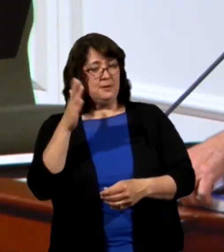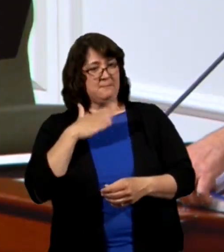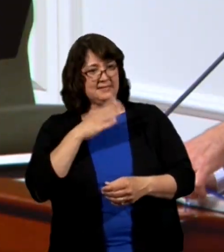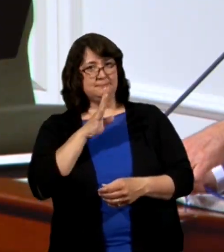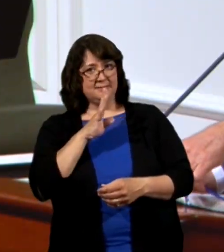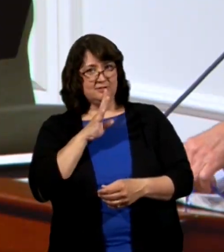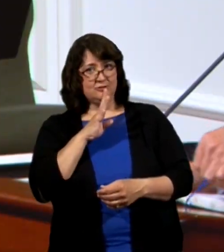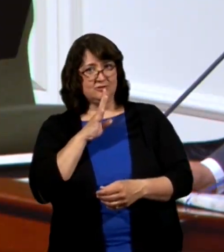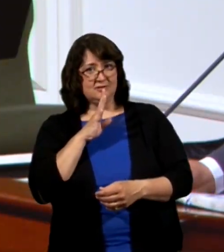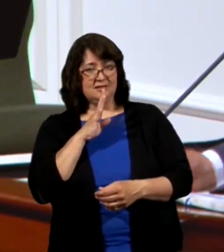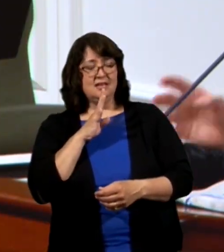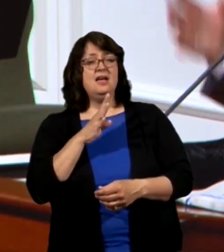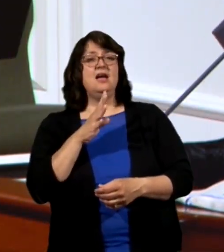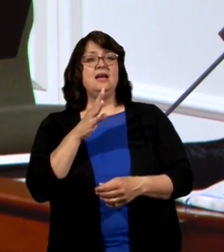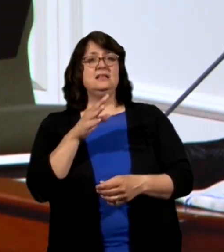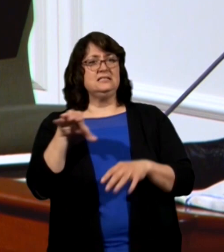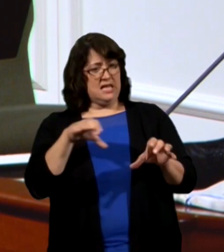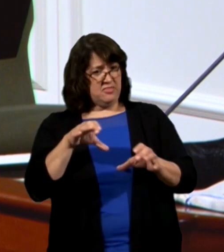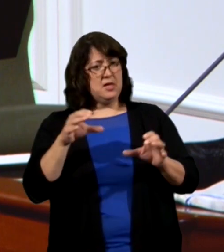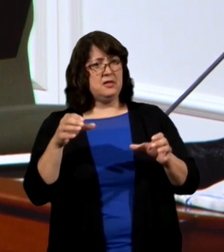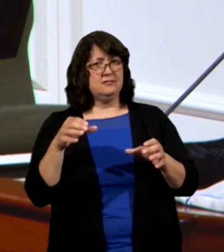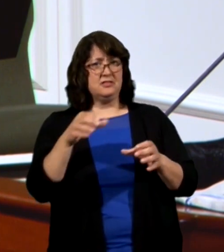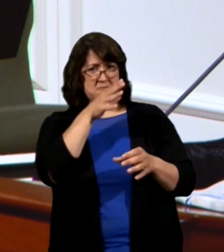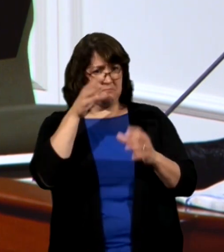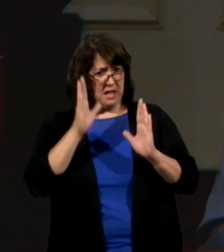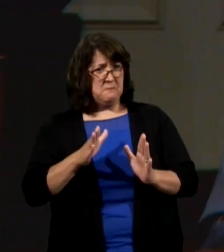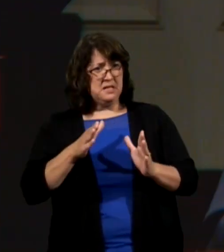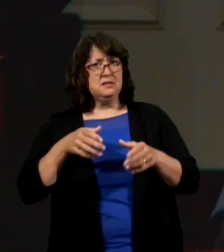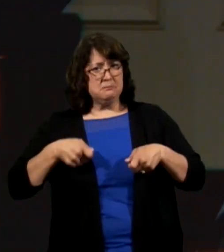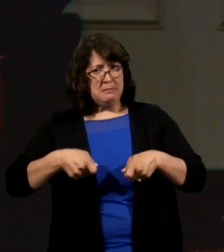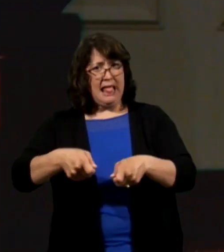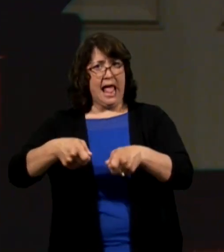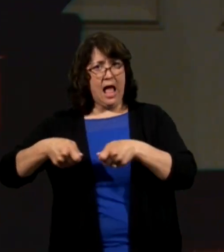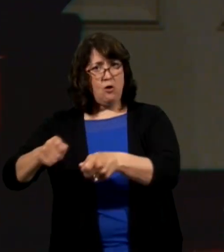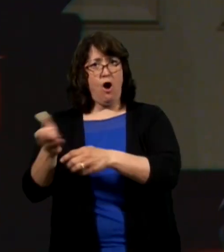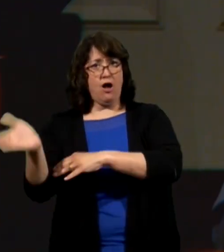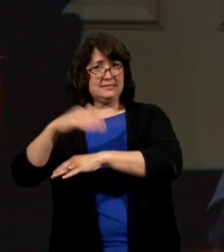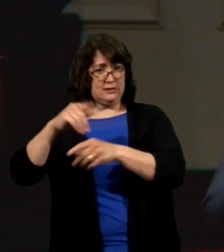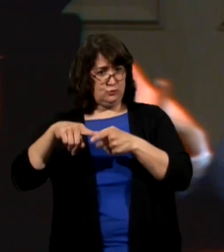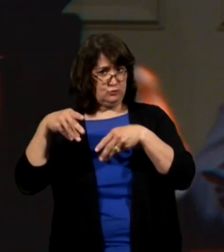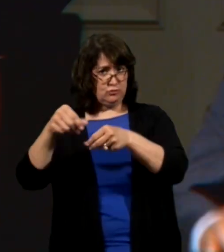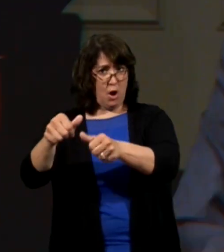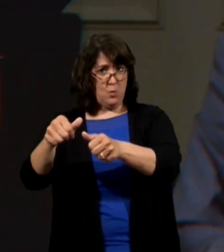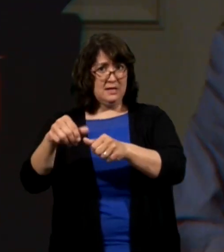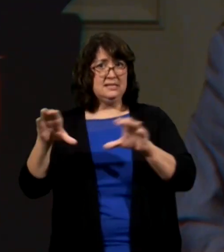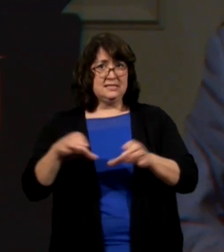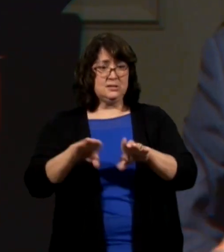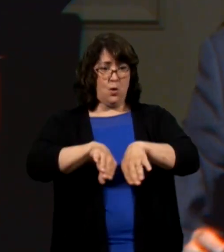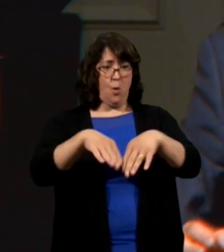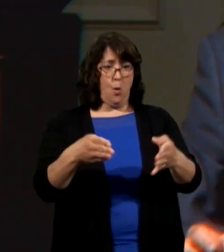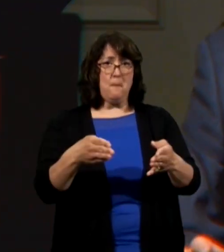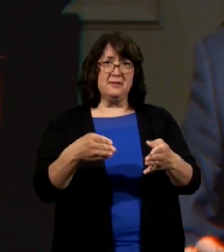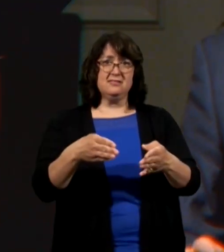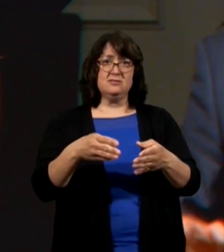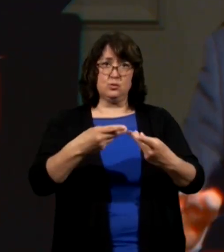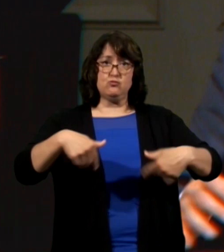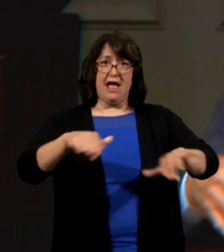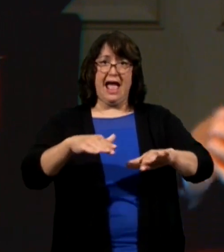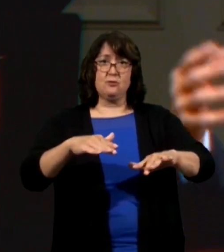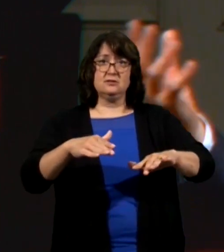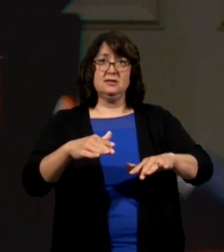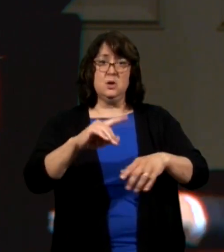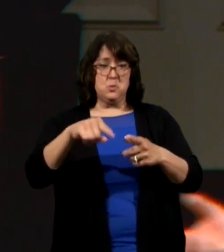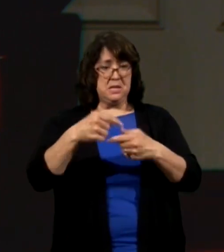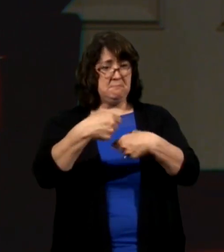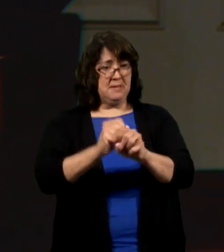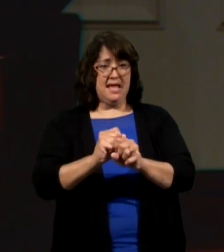my speech. Doth the plowman plow all day to sow? Doth he open and break the clods of his ground? When